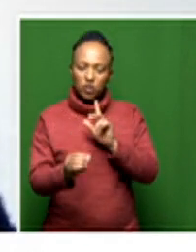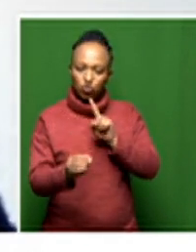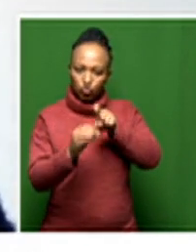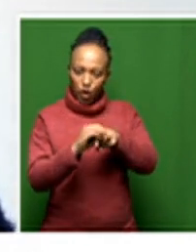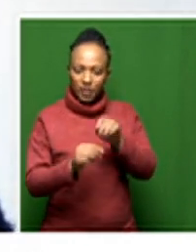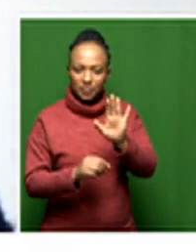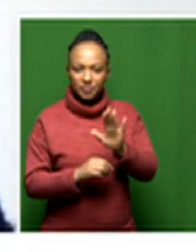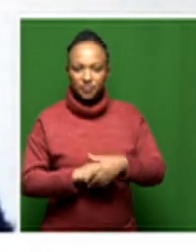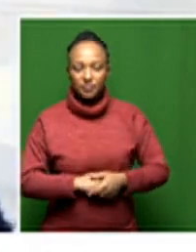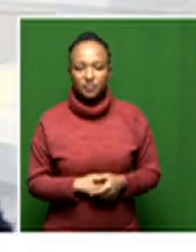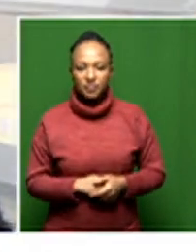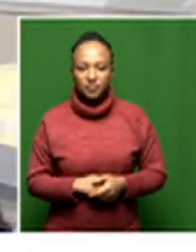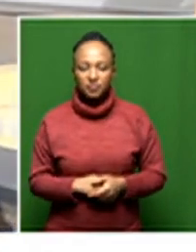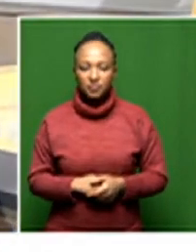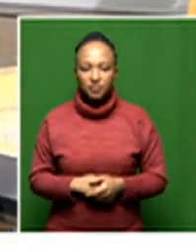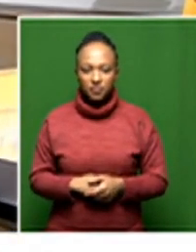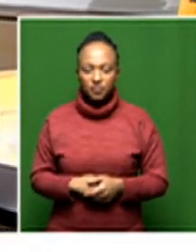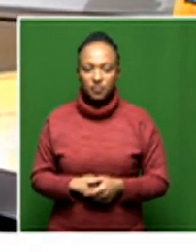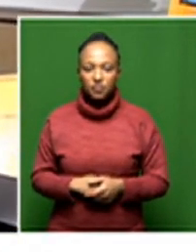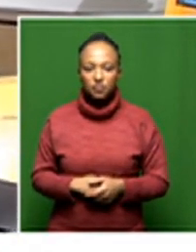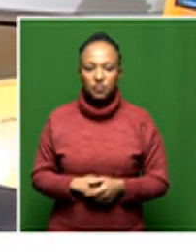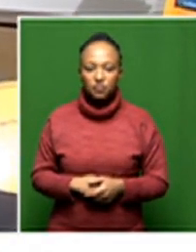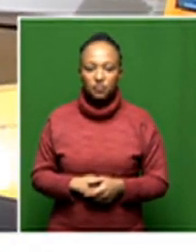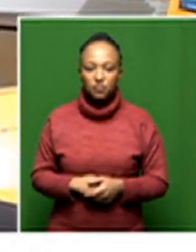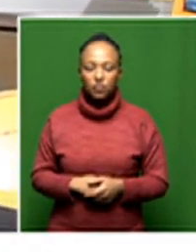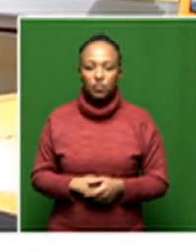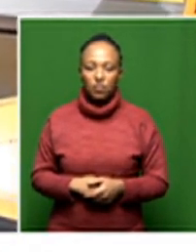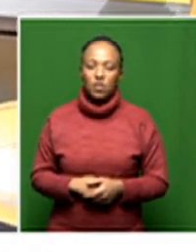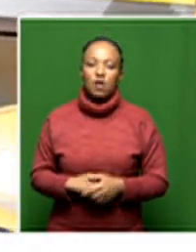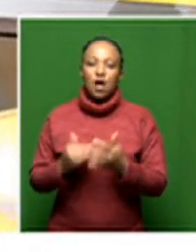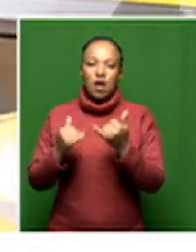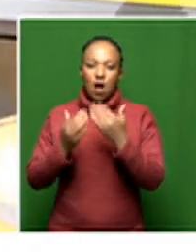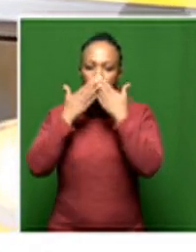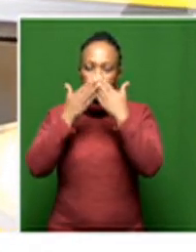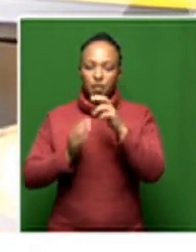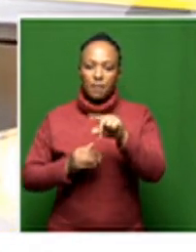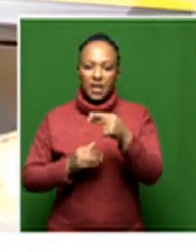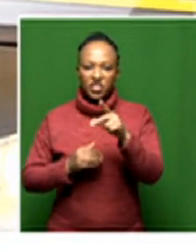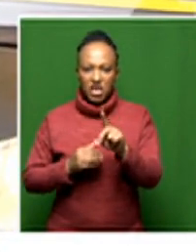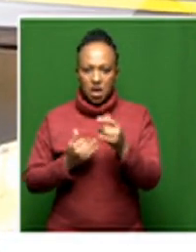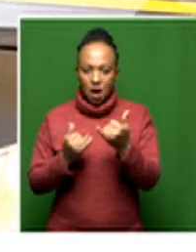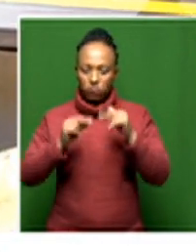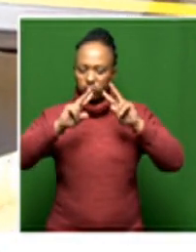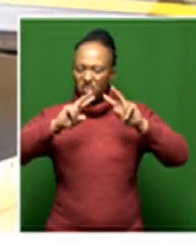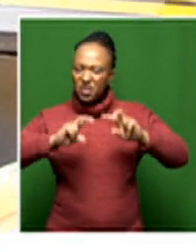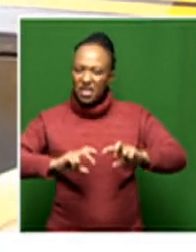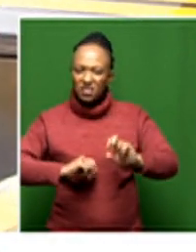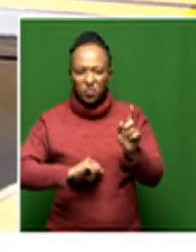and then and just your postdoctoral studies at the moment what is your research on